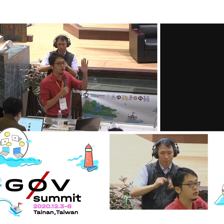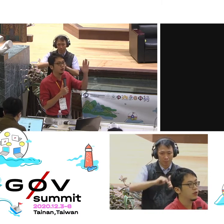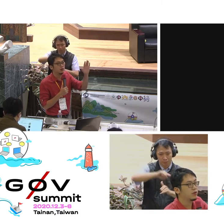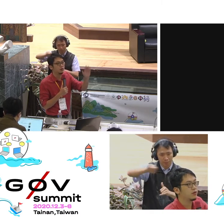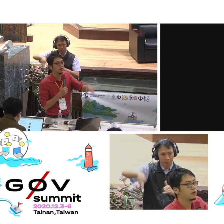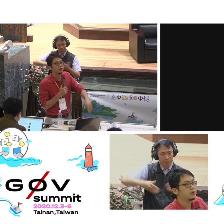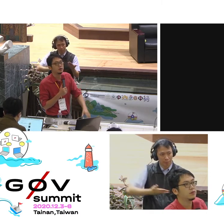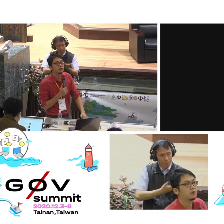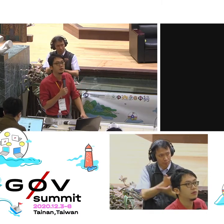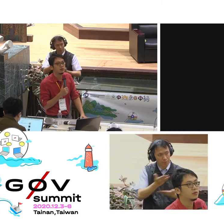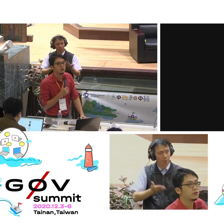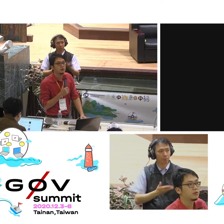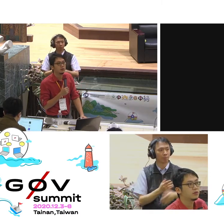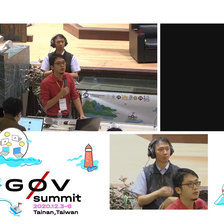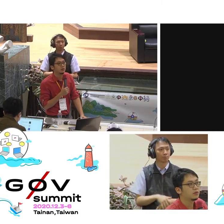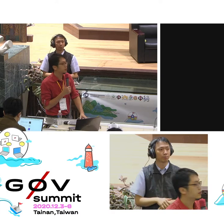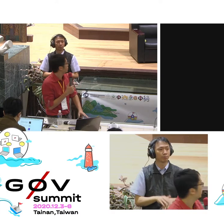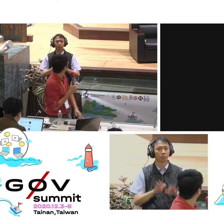questions here?